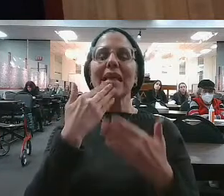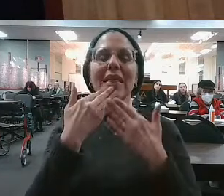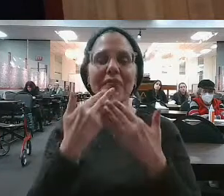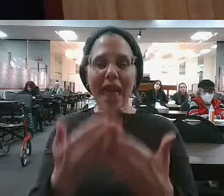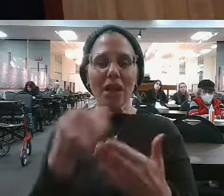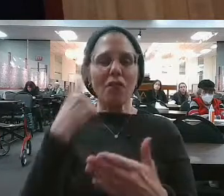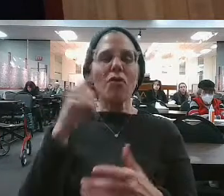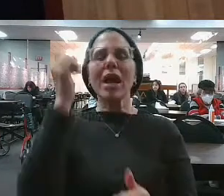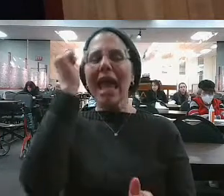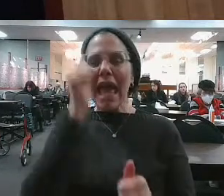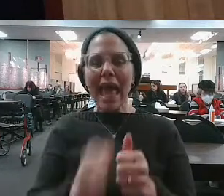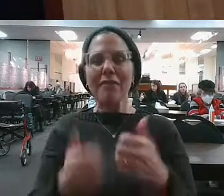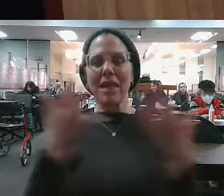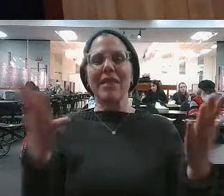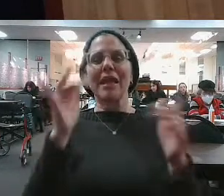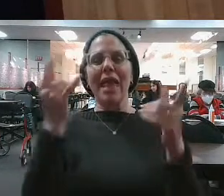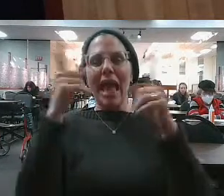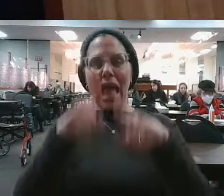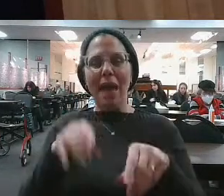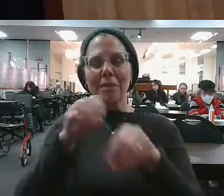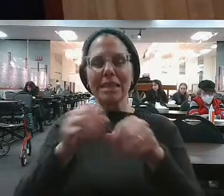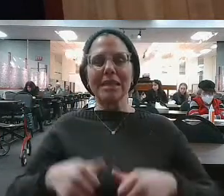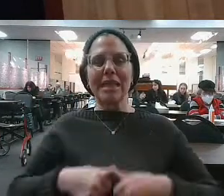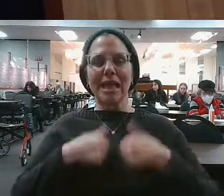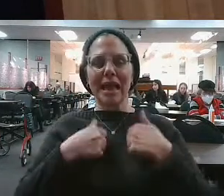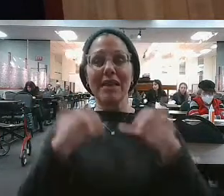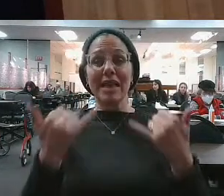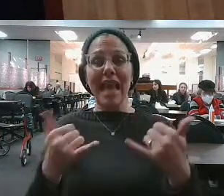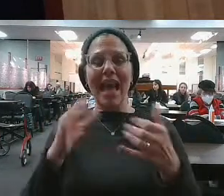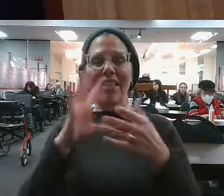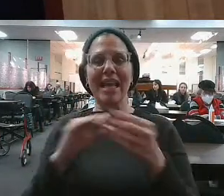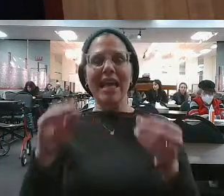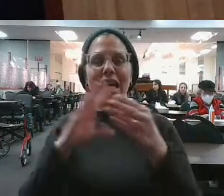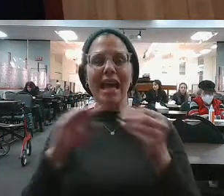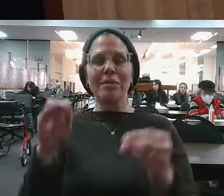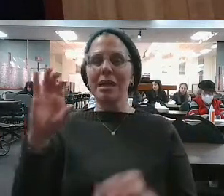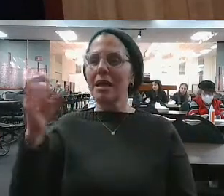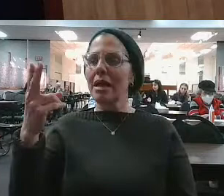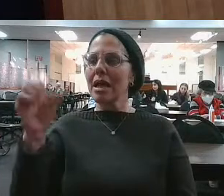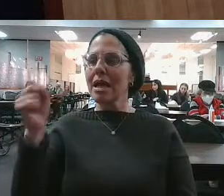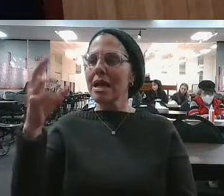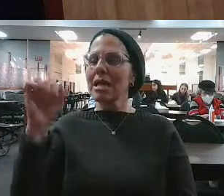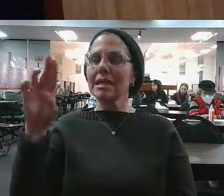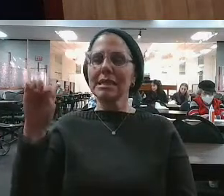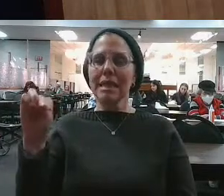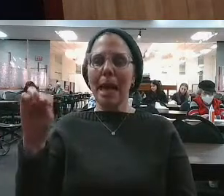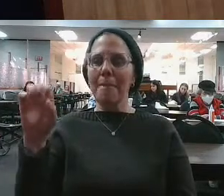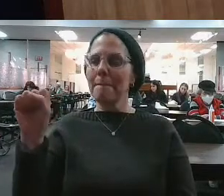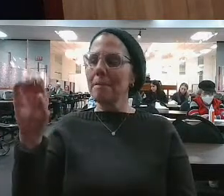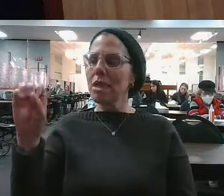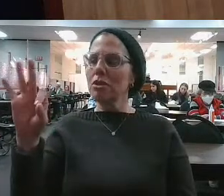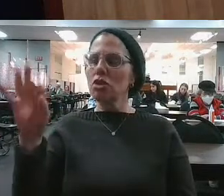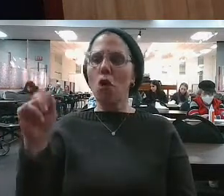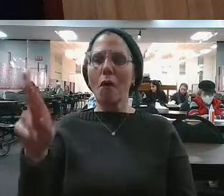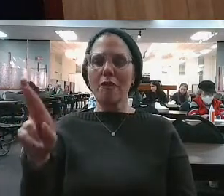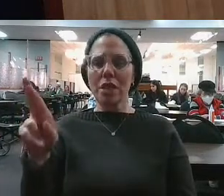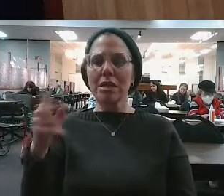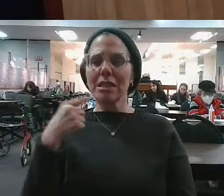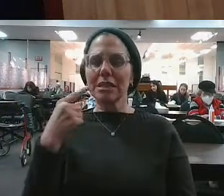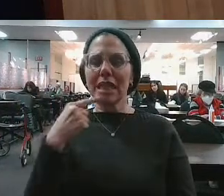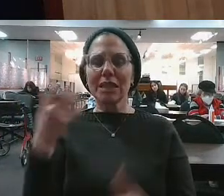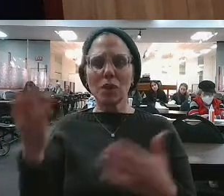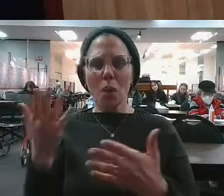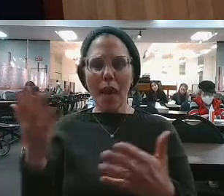Now watch this. Take a look at number eight. The Hassan Sofer, who is the grandson of the Hassan Sofer, says something beautiful. And he